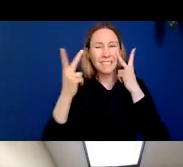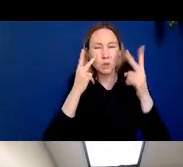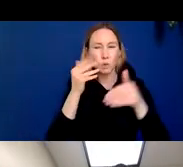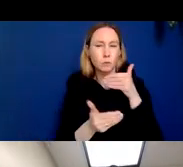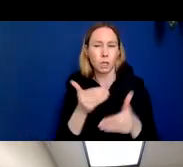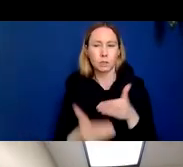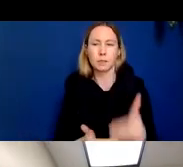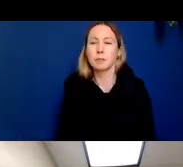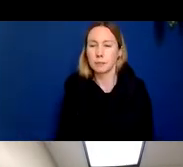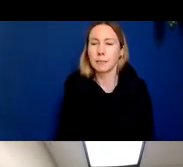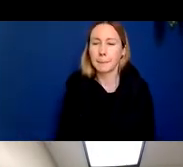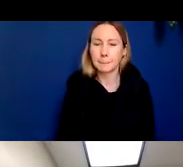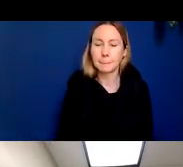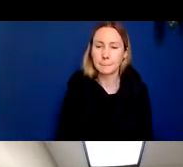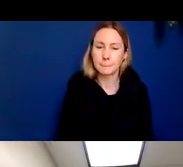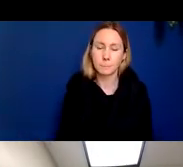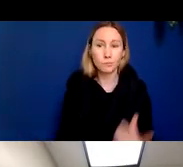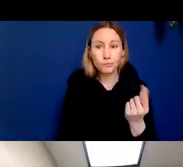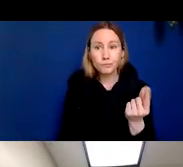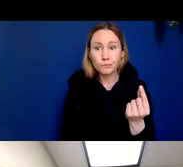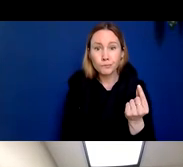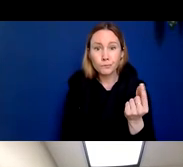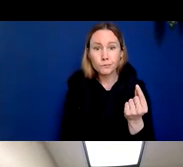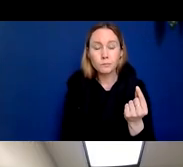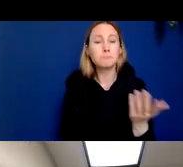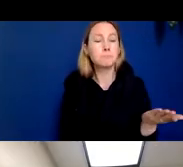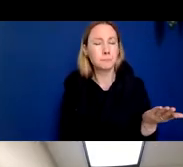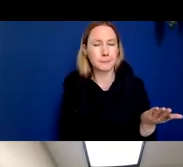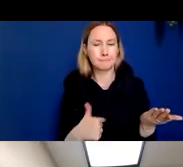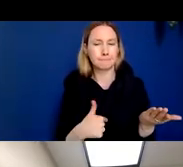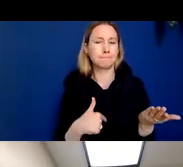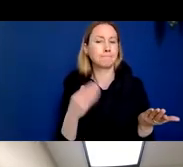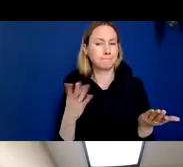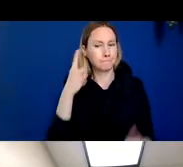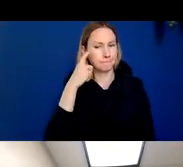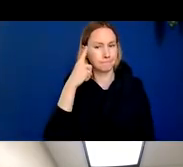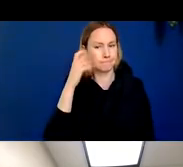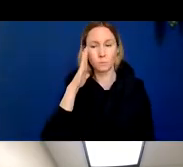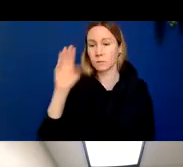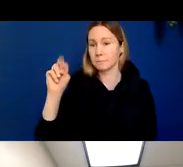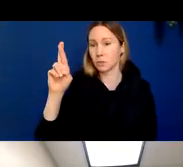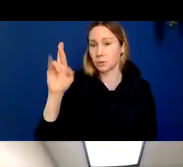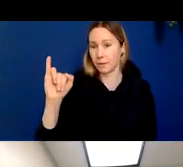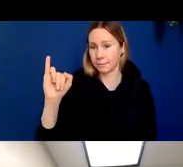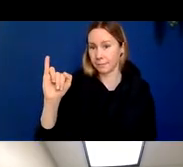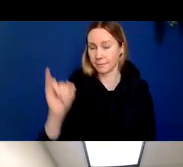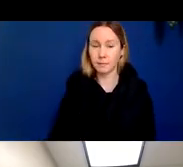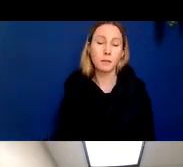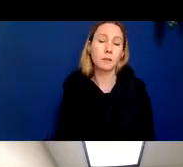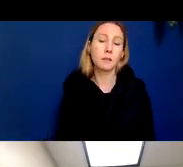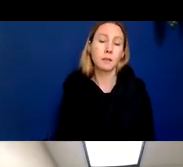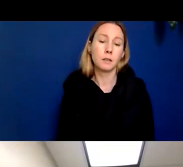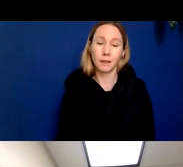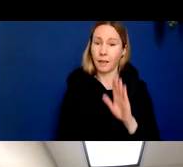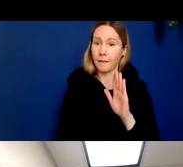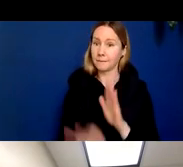problems. What do I do then? I say, well, this is looking suspicious. I'm going to get an MRI of the brain. And what I find is that